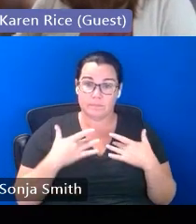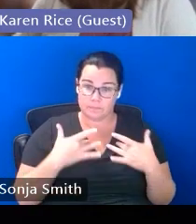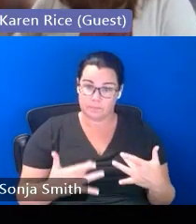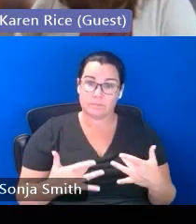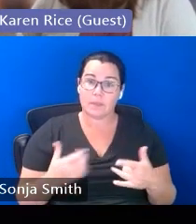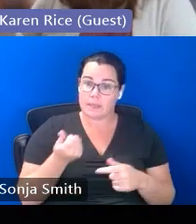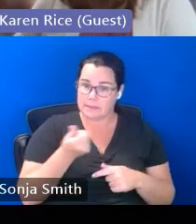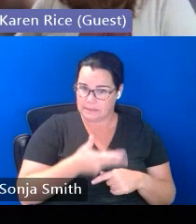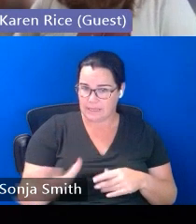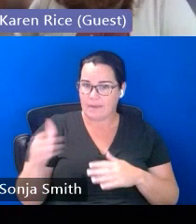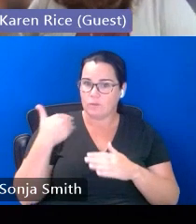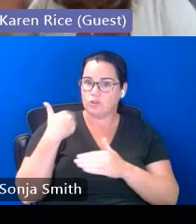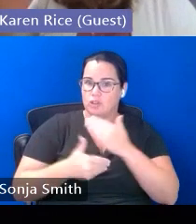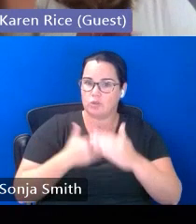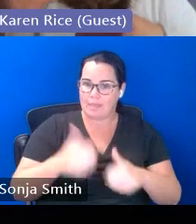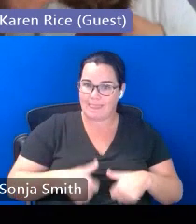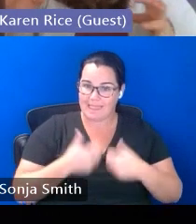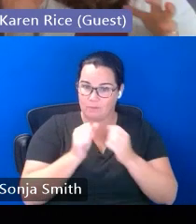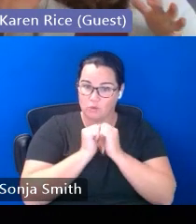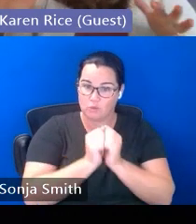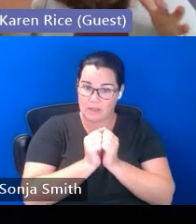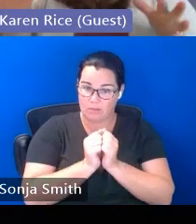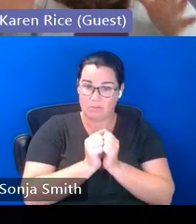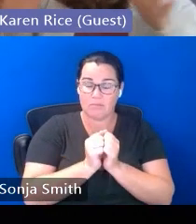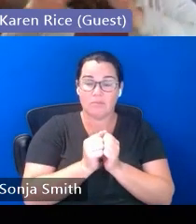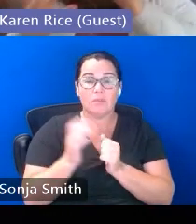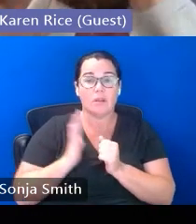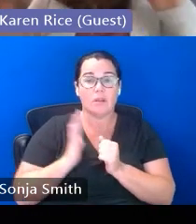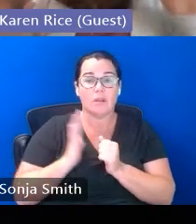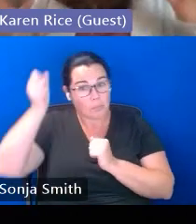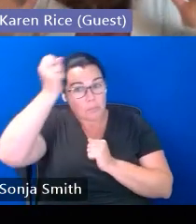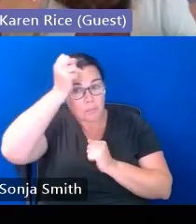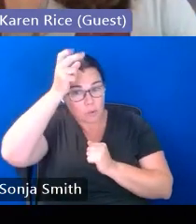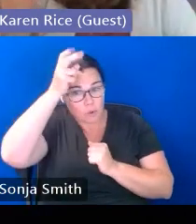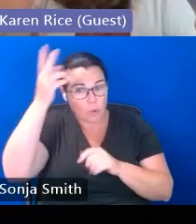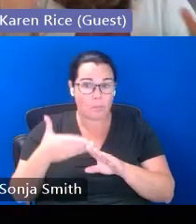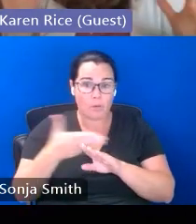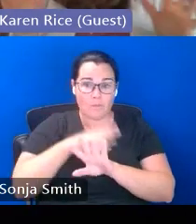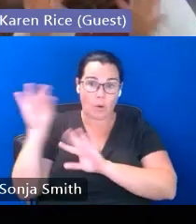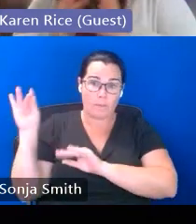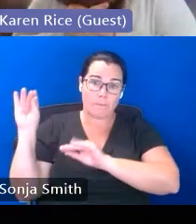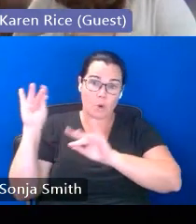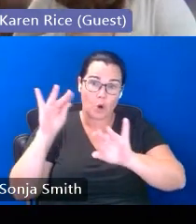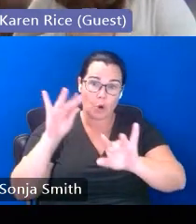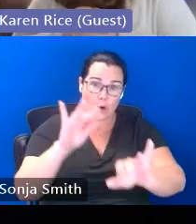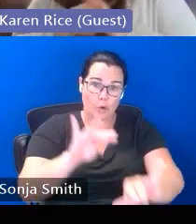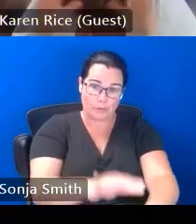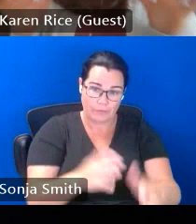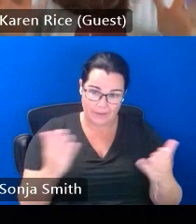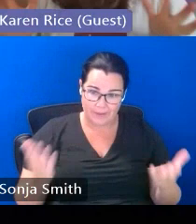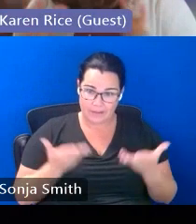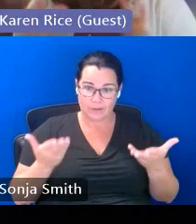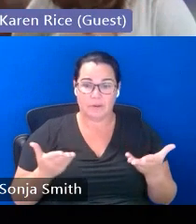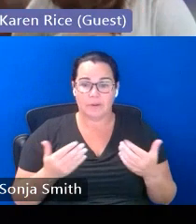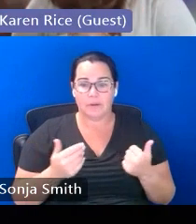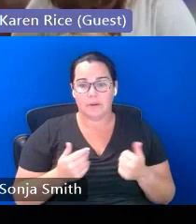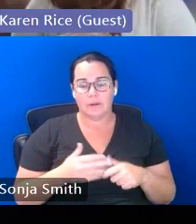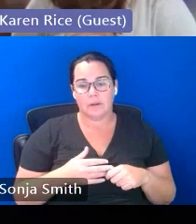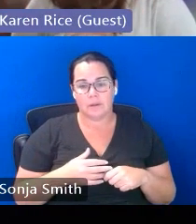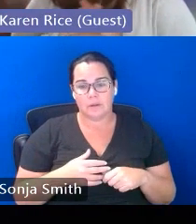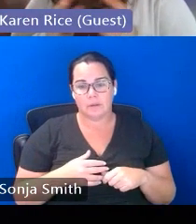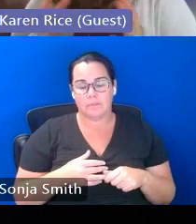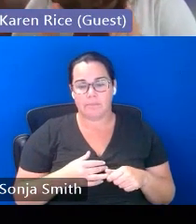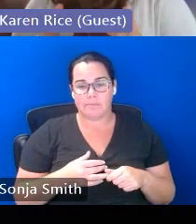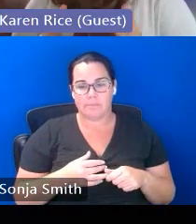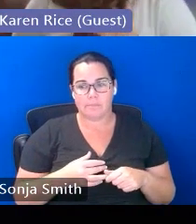-generational living situation in peru before the everyone kind of started dispersing and um all of that